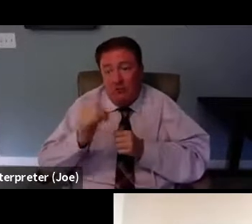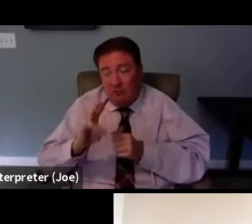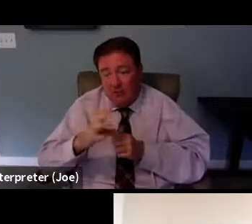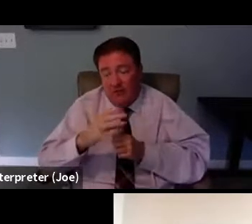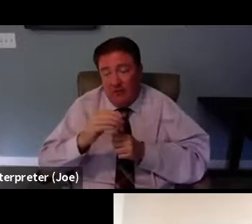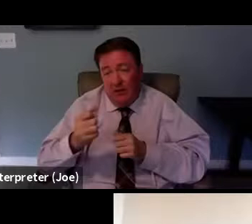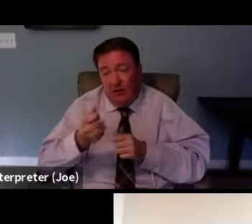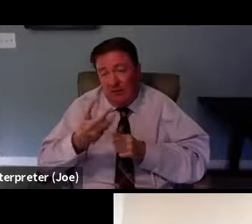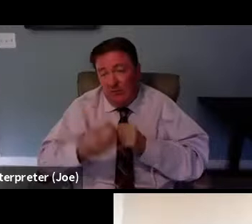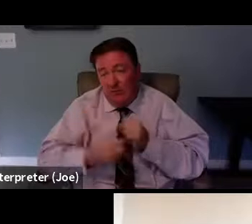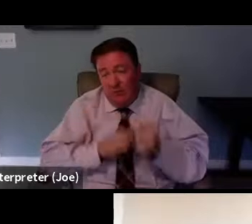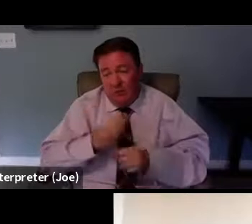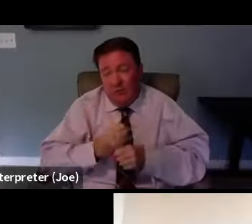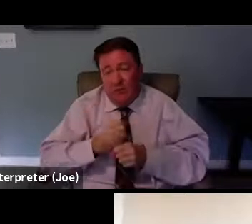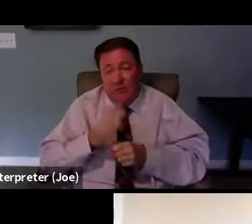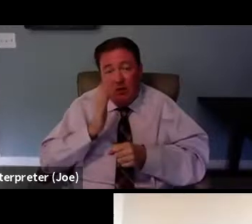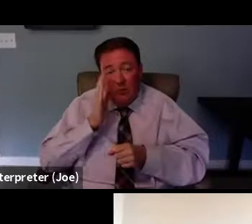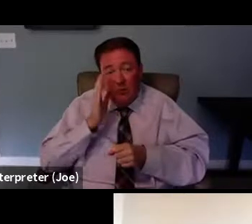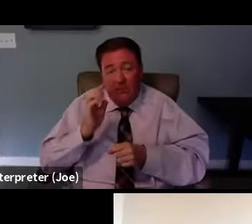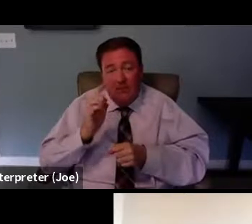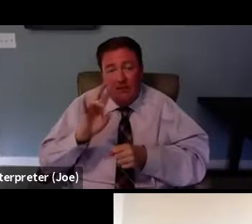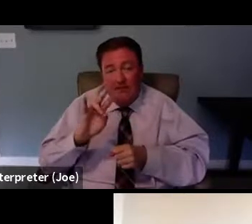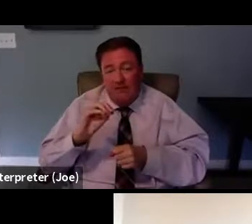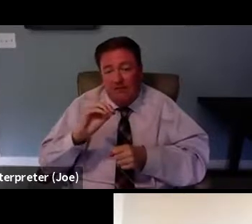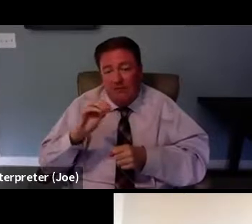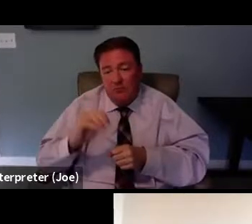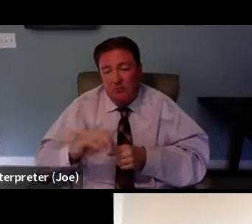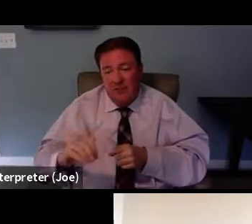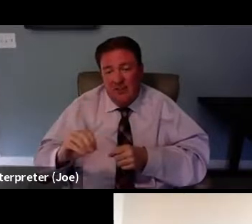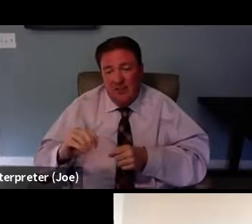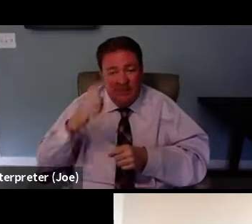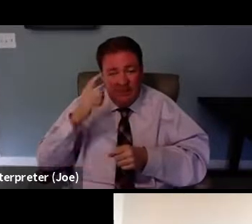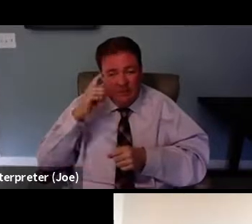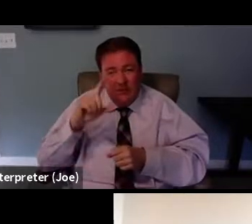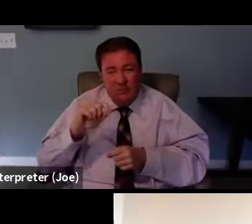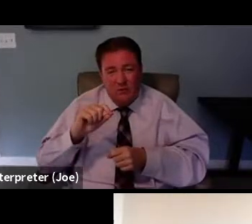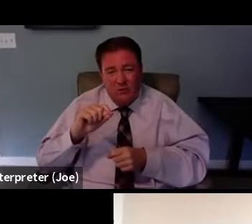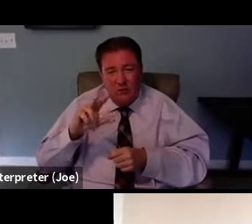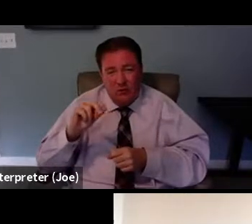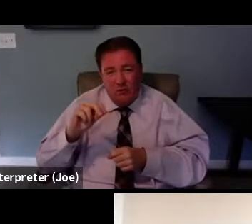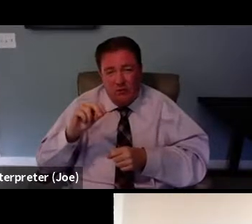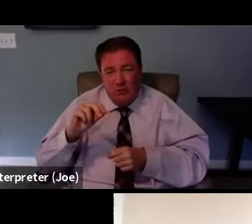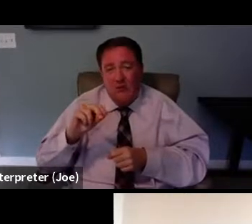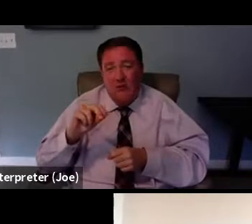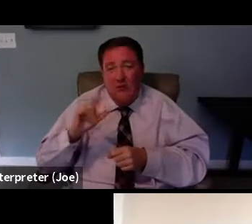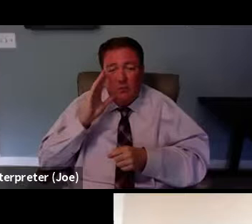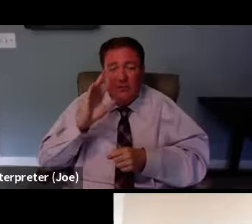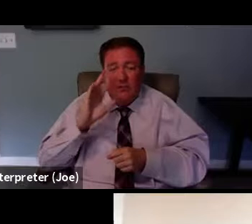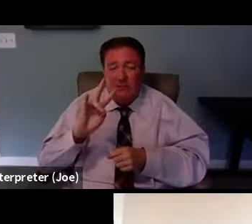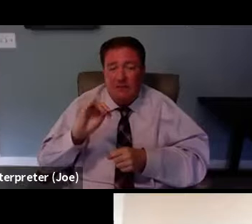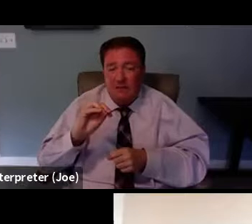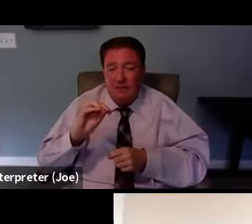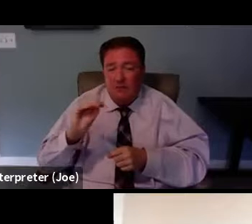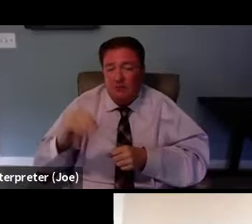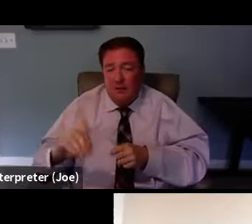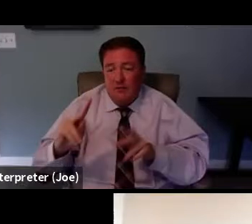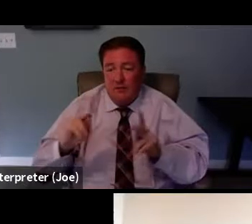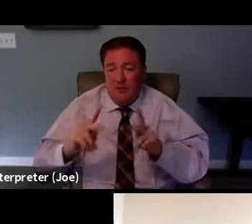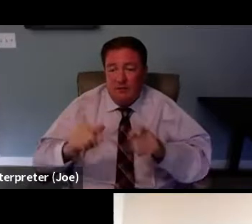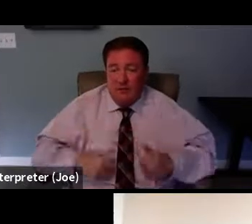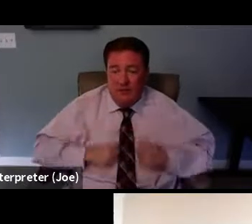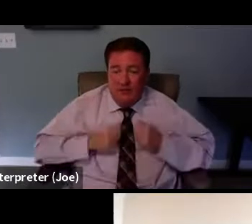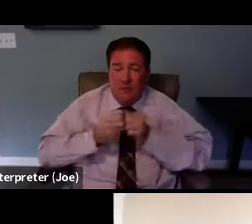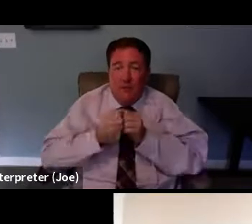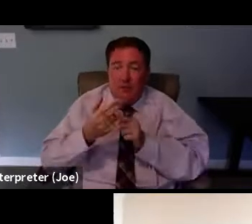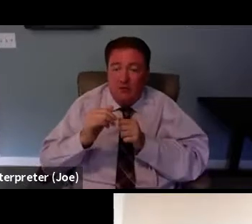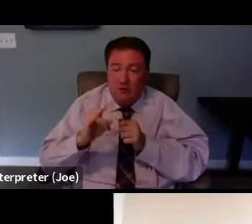a few years, it would be, you know, 70%. I think like in 2030, maybe like 70% of the people living with HIV that